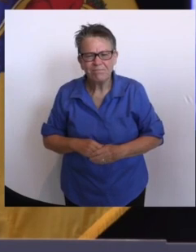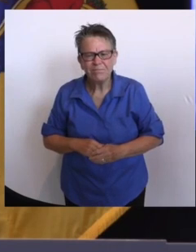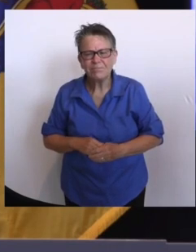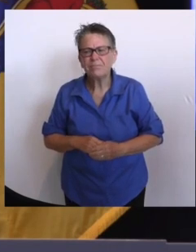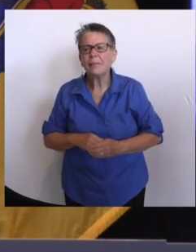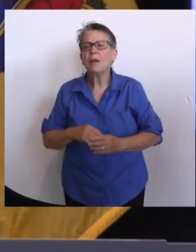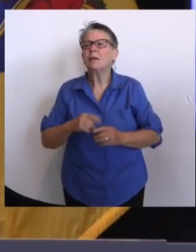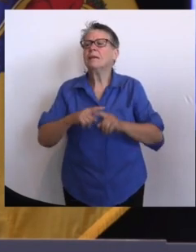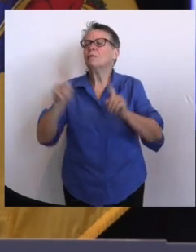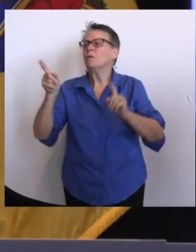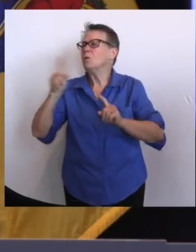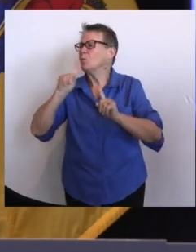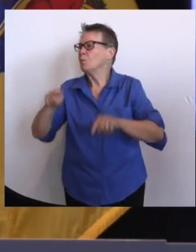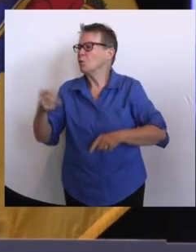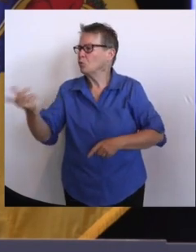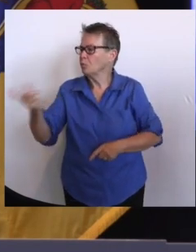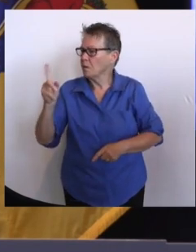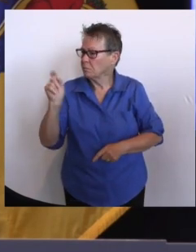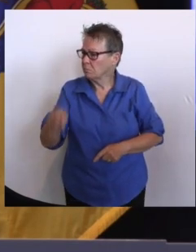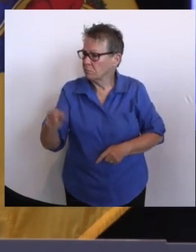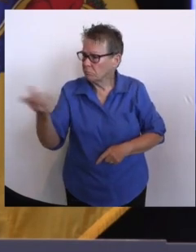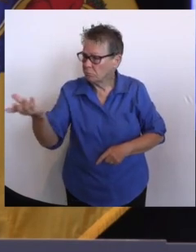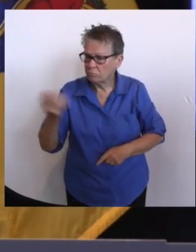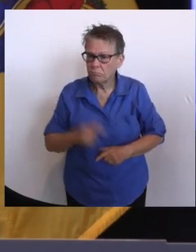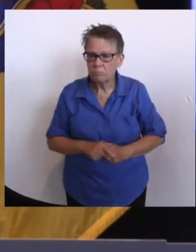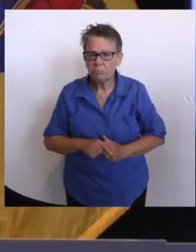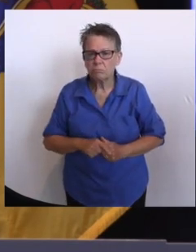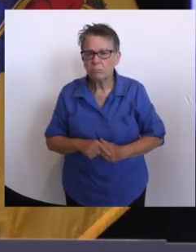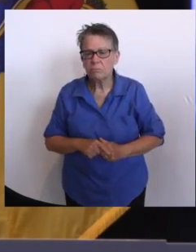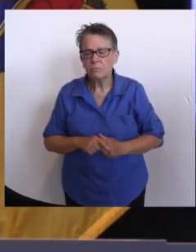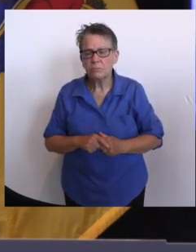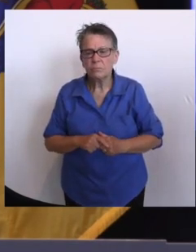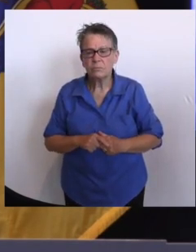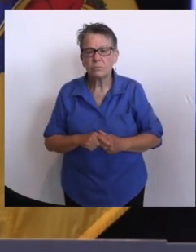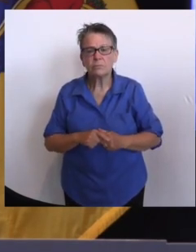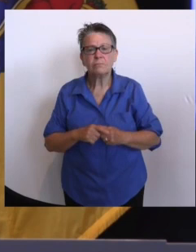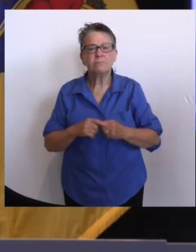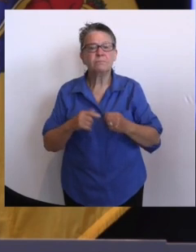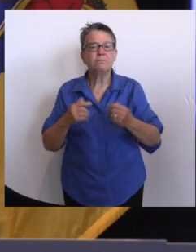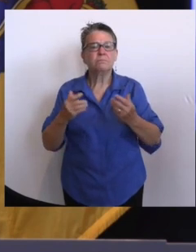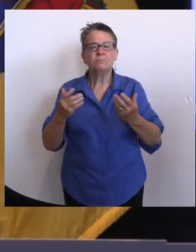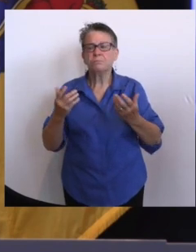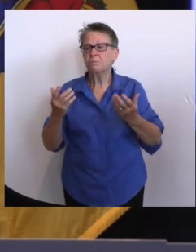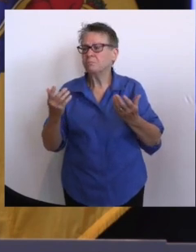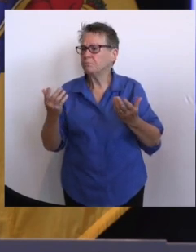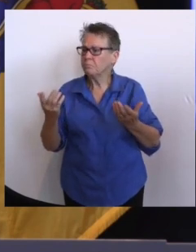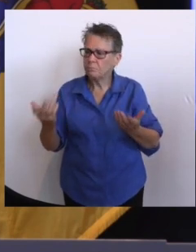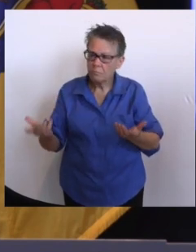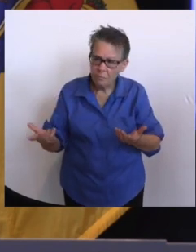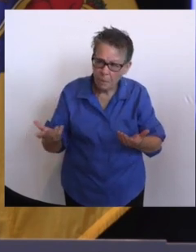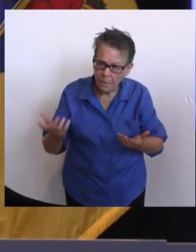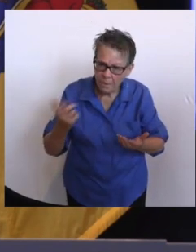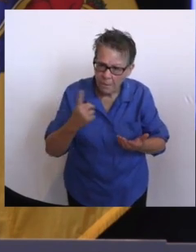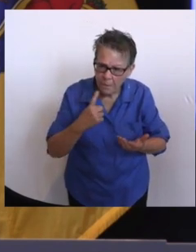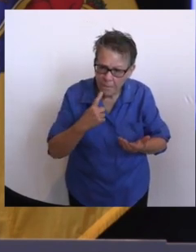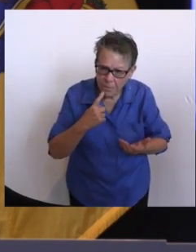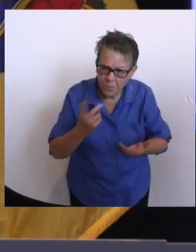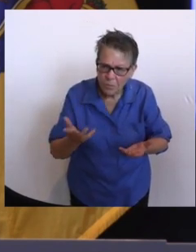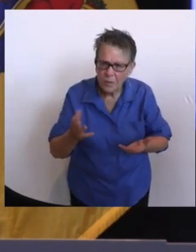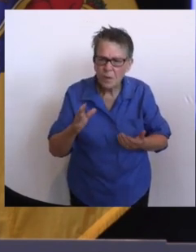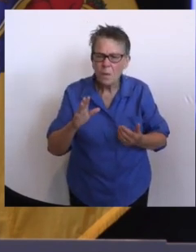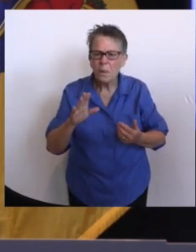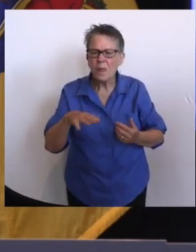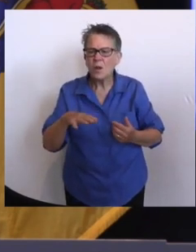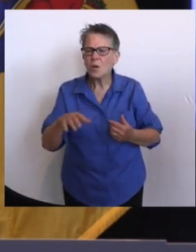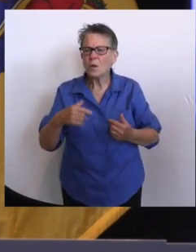John, you there? How are you? Well, I am here indeed, and I'm honored to be here. Uh, I was taking notes on you, but I, uh,